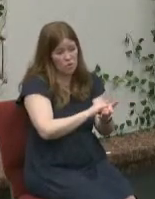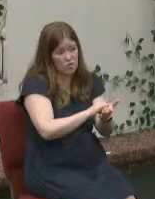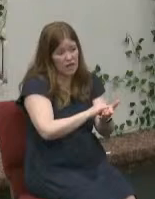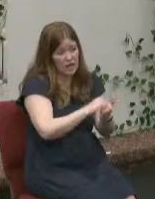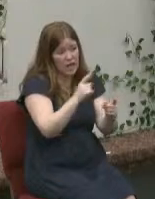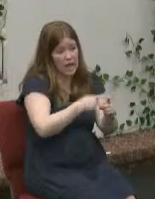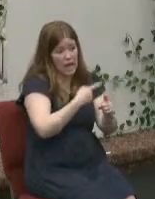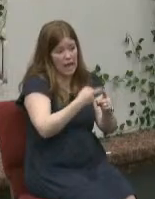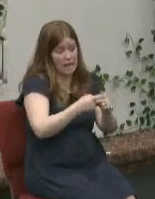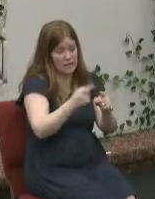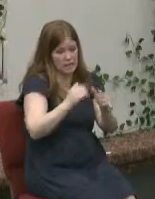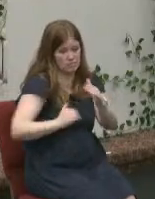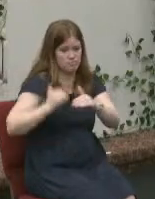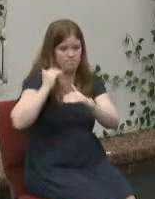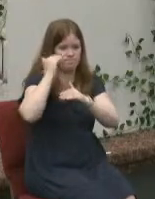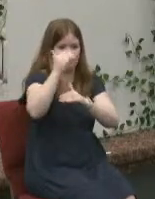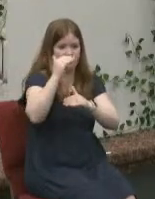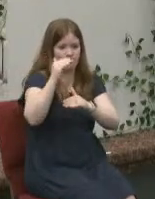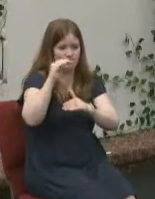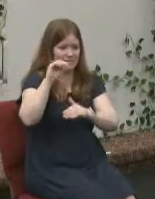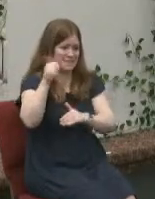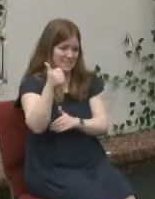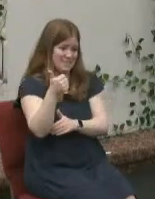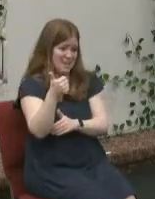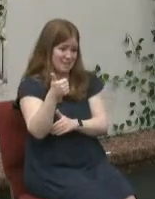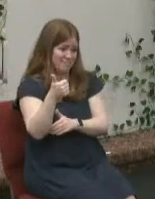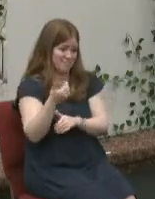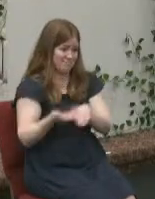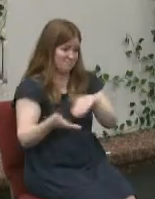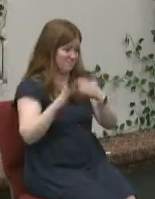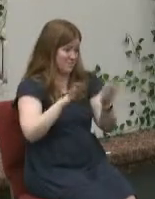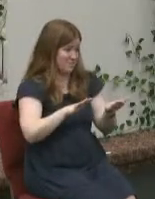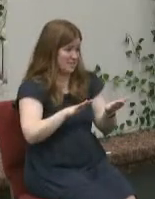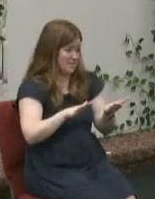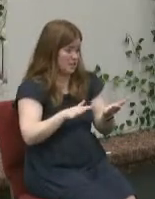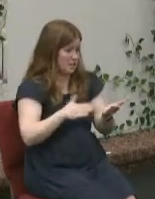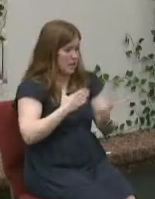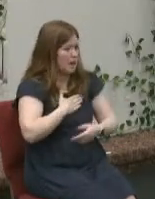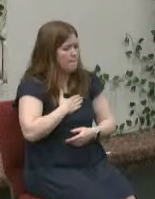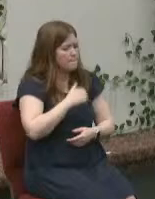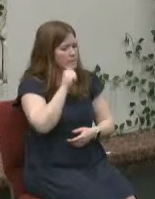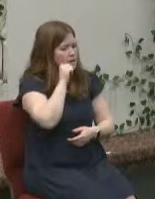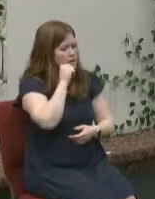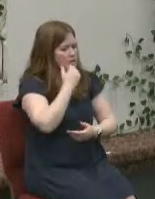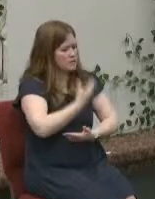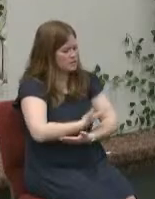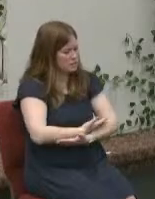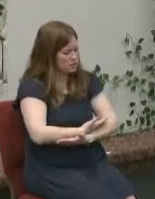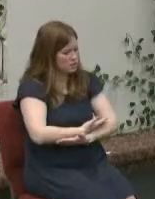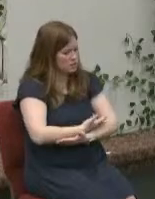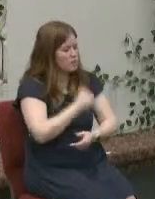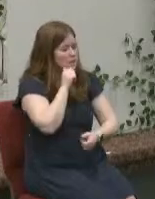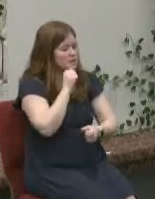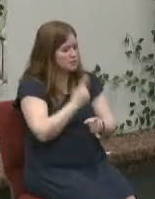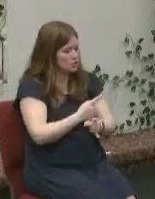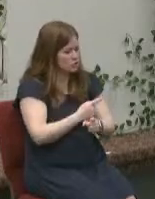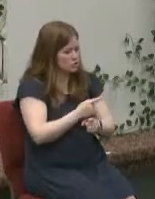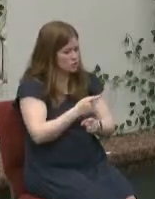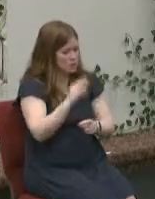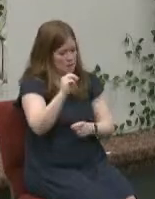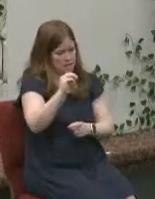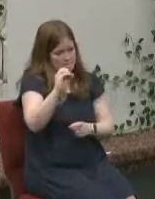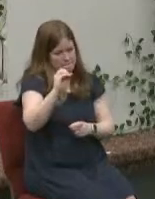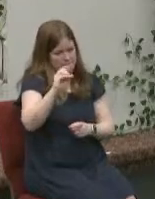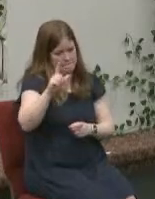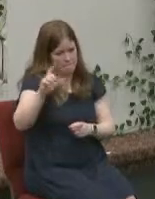and then level 10 my sister molly when she was eight started getting bruises on her body